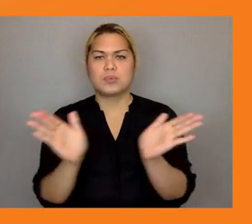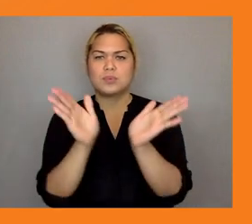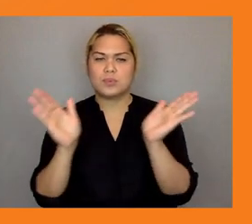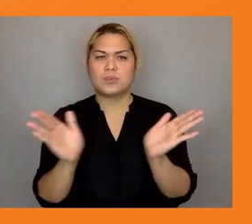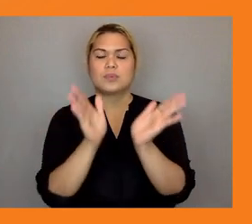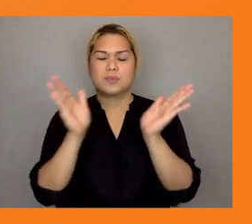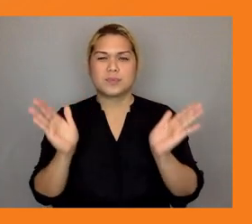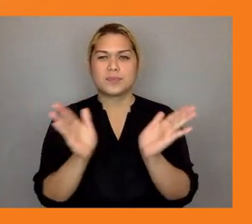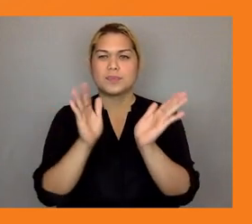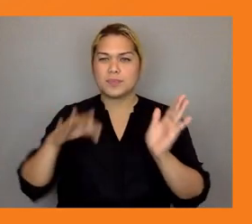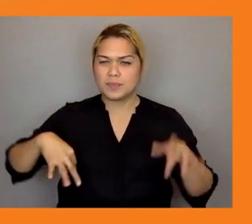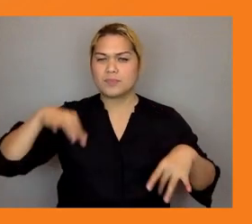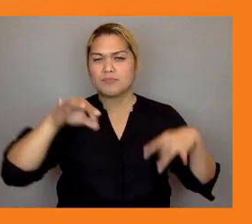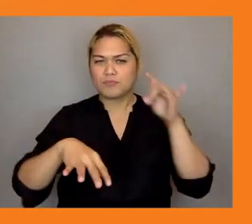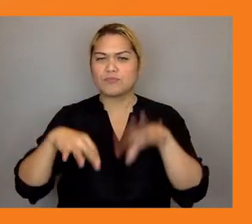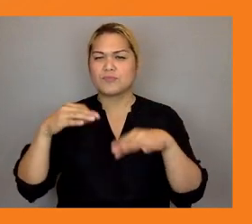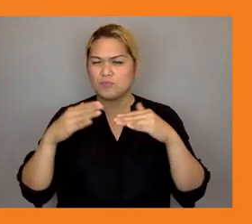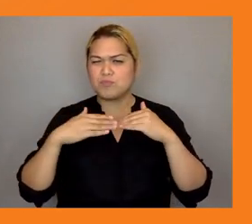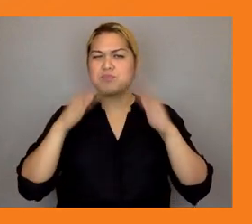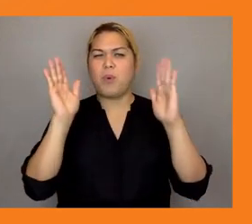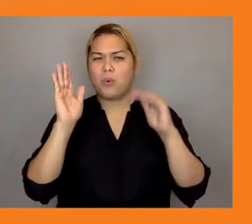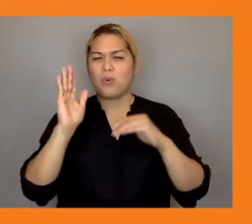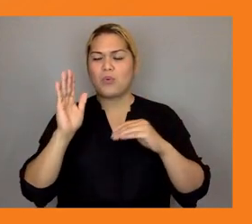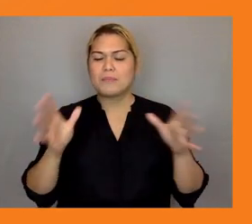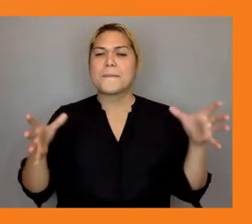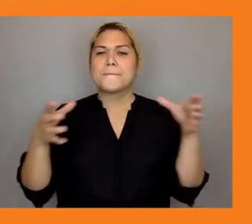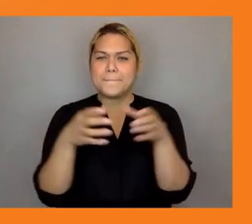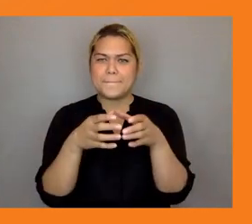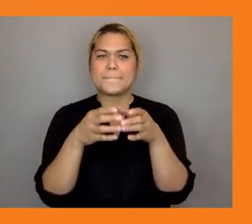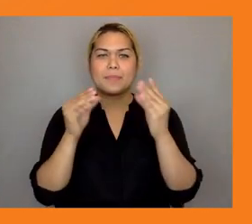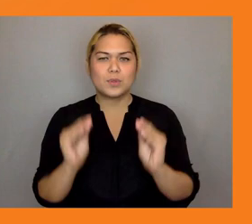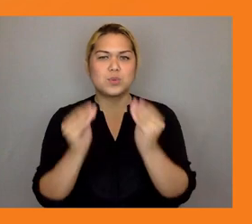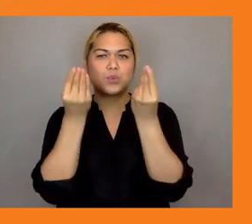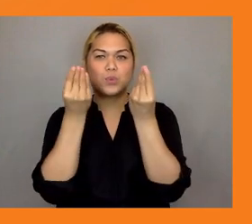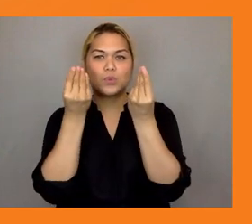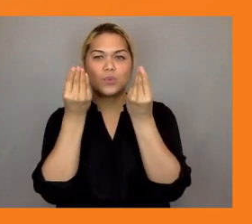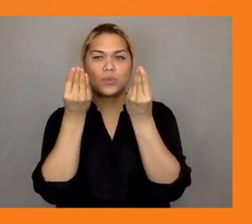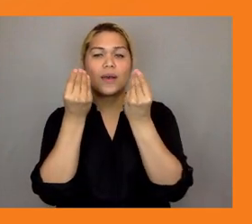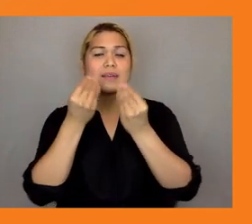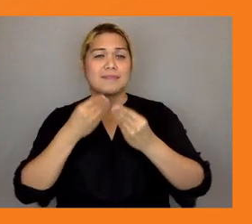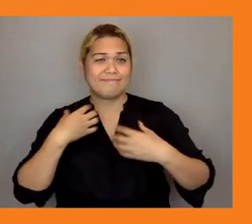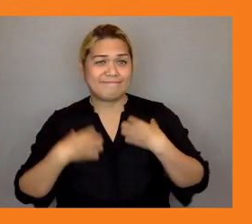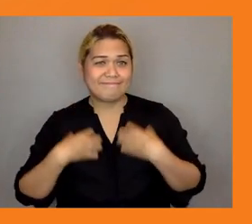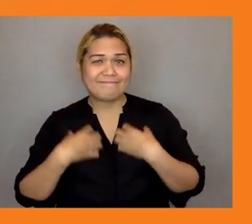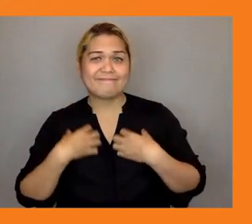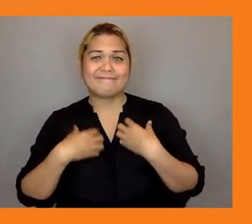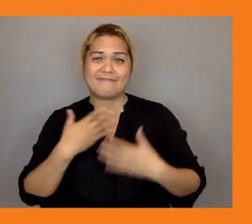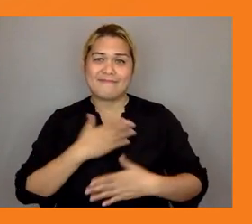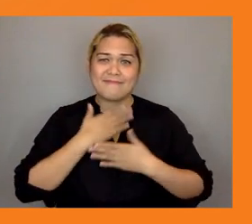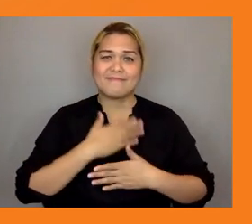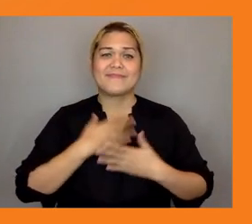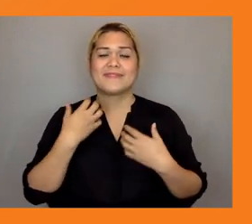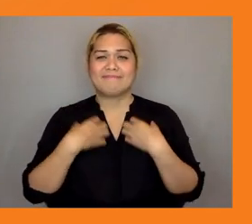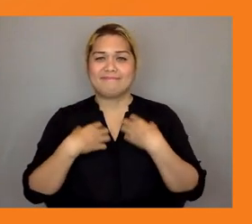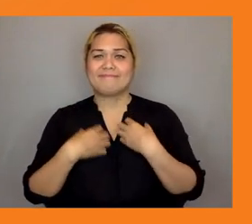where we are today which is why i am overjoyed and excited to be sharing this platform with tenacious and dynamic